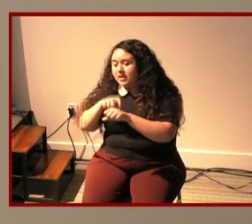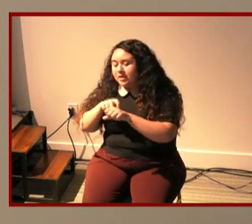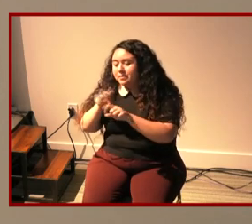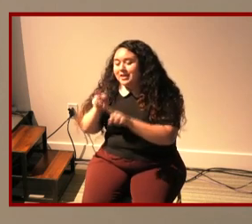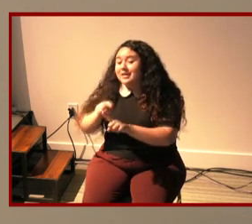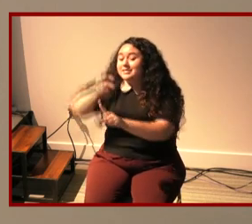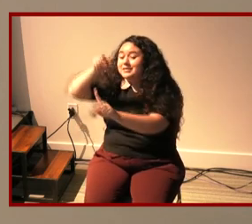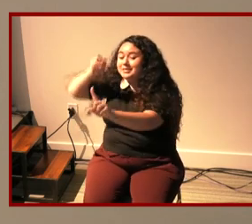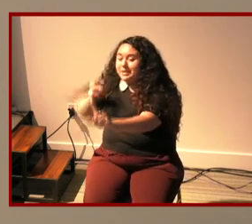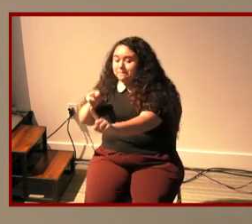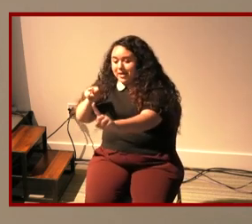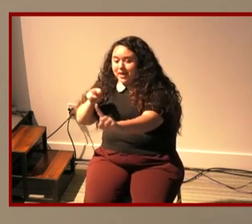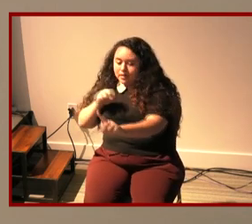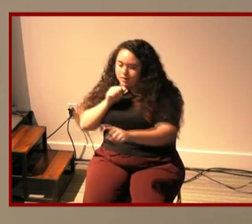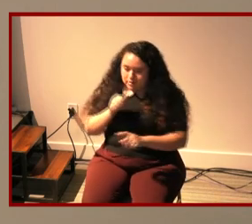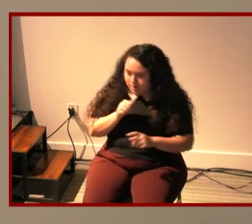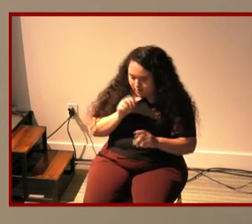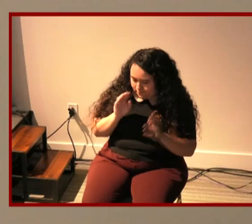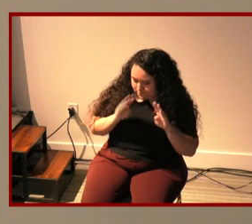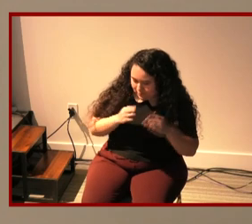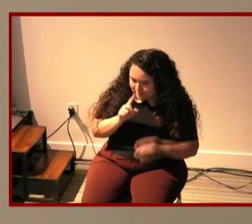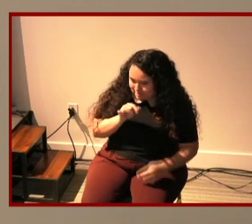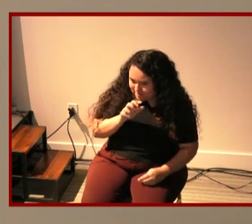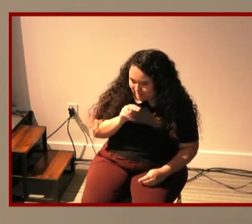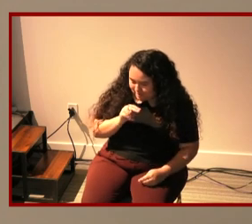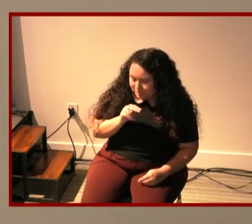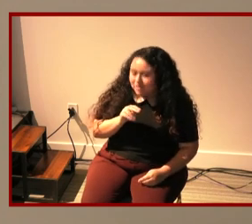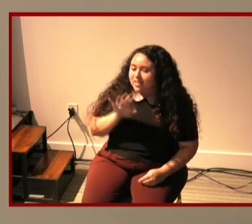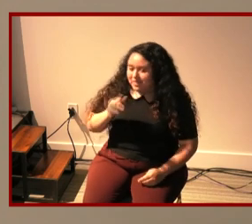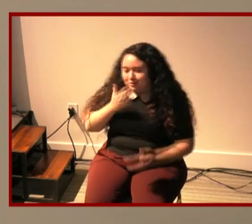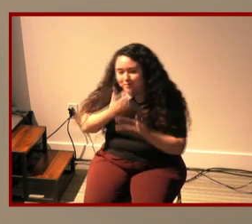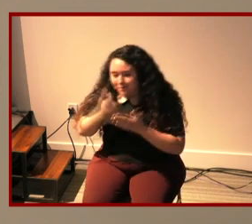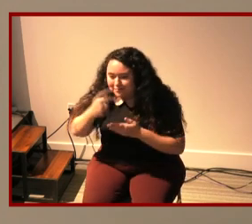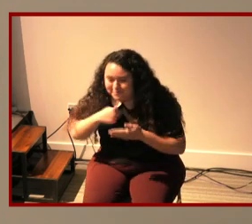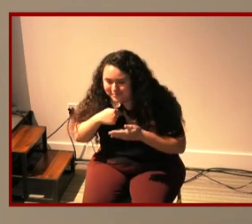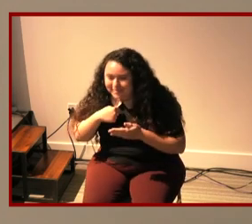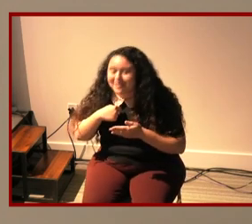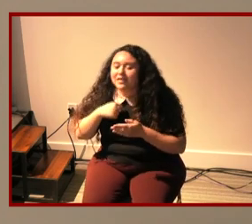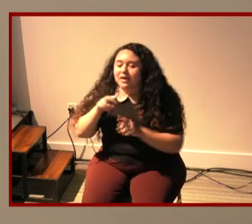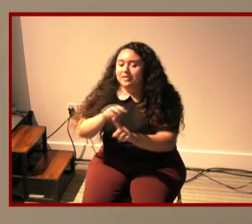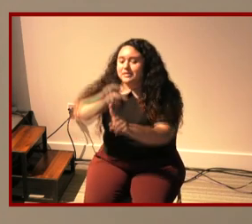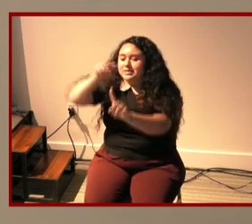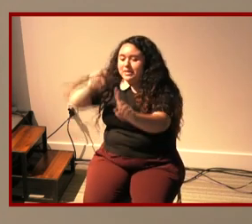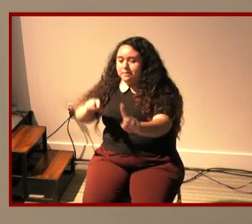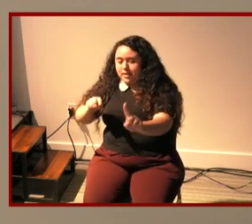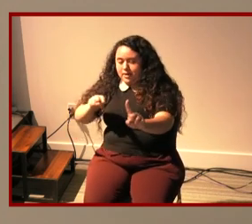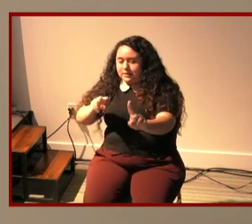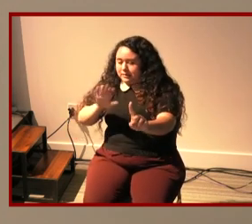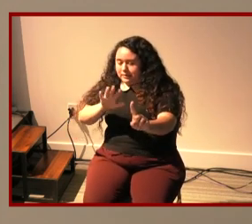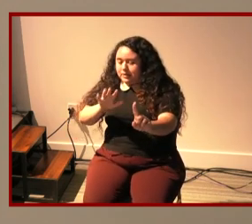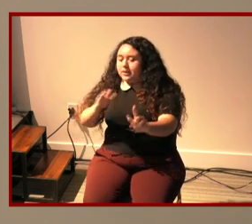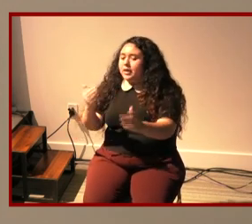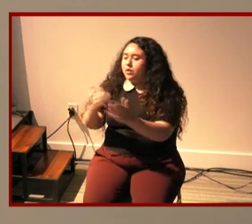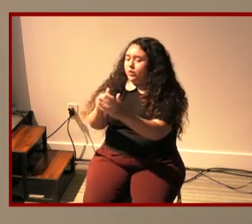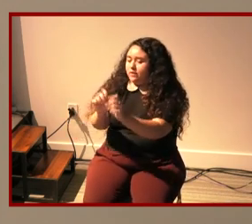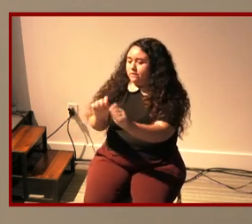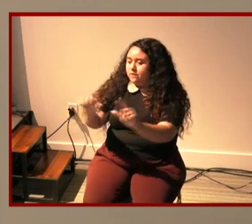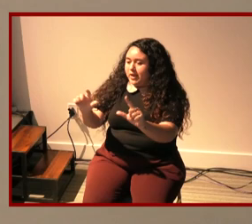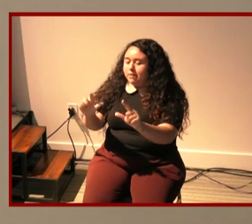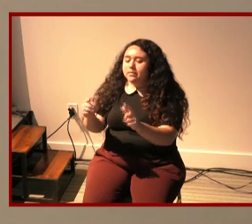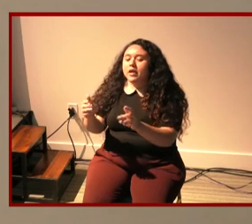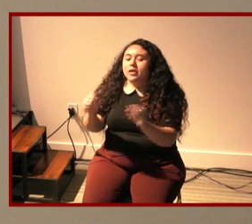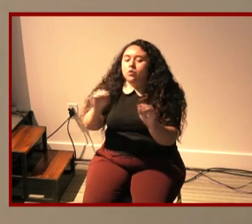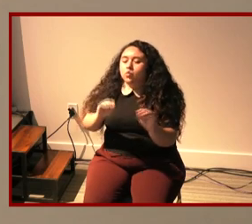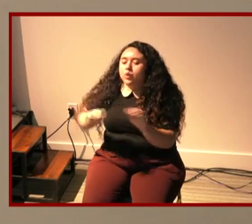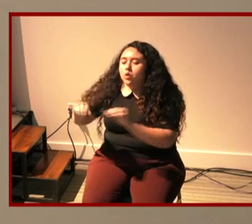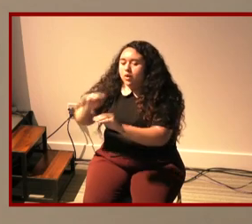from the dissertation which was the best and then getting to sort of like reframe it um around reorganize the ideas that were